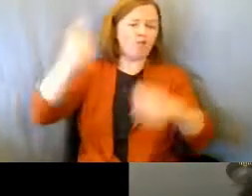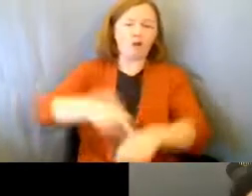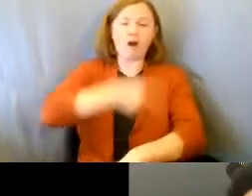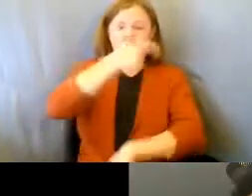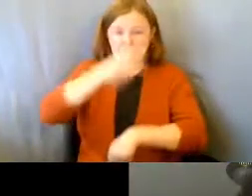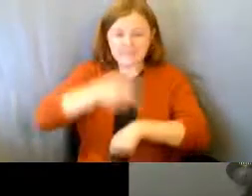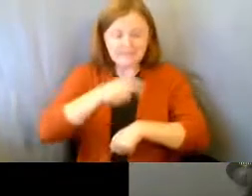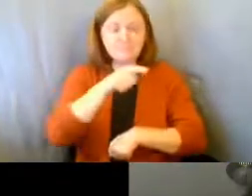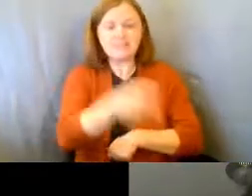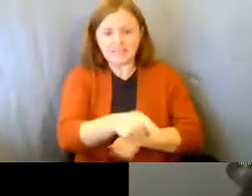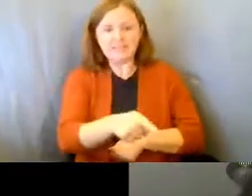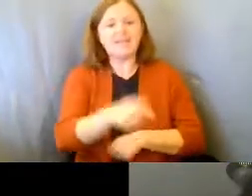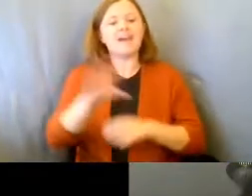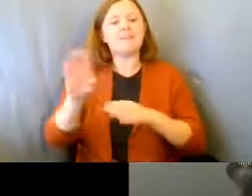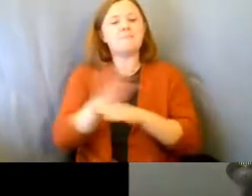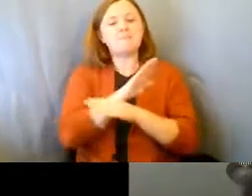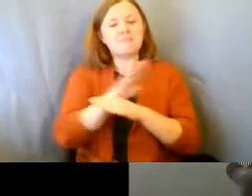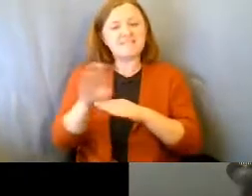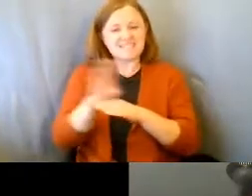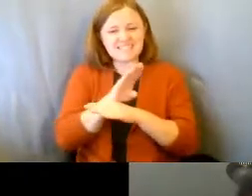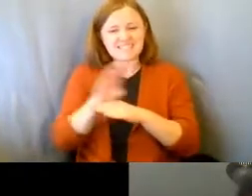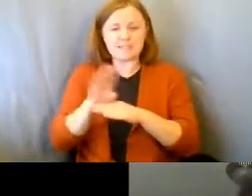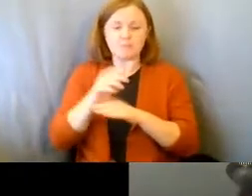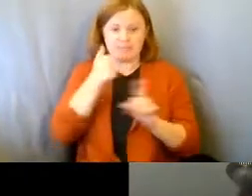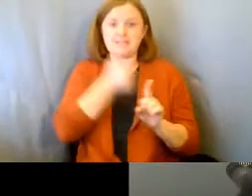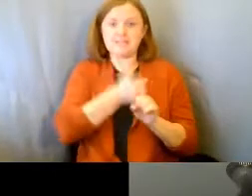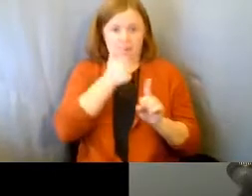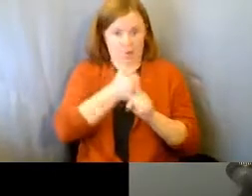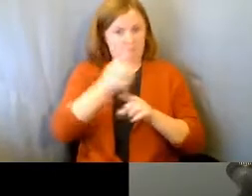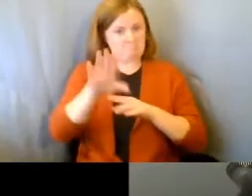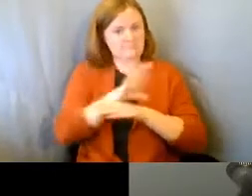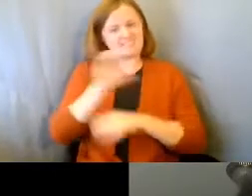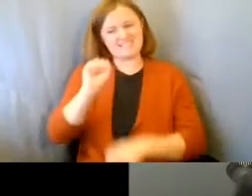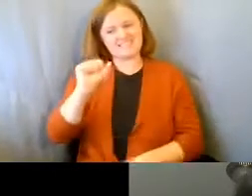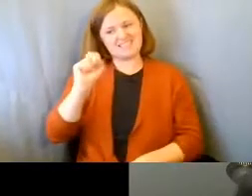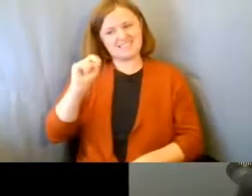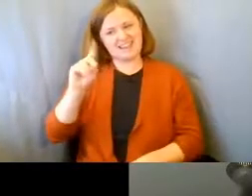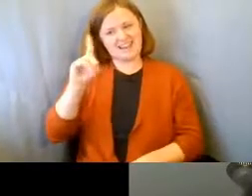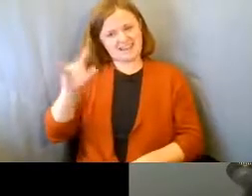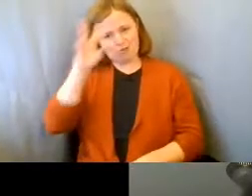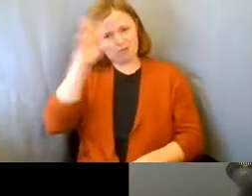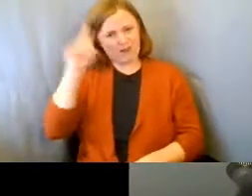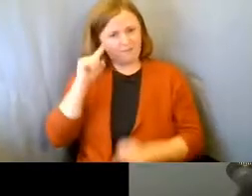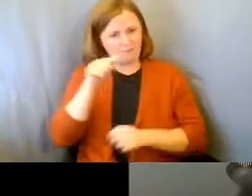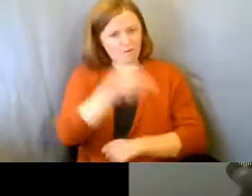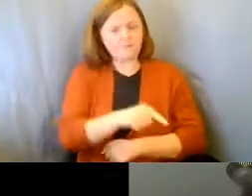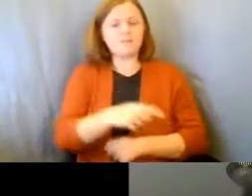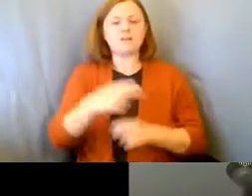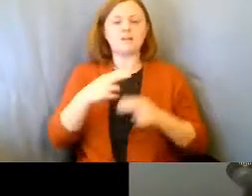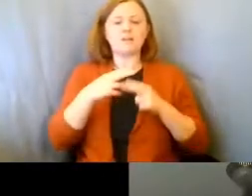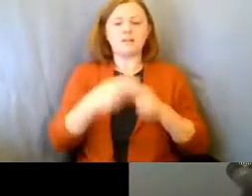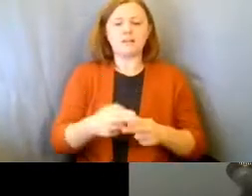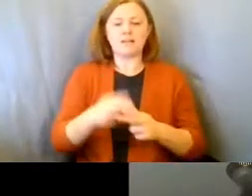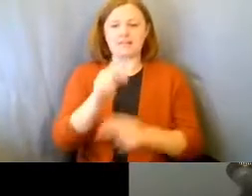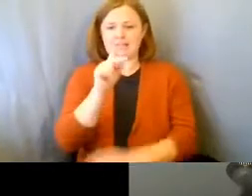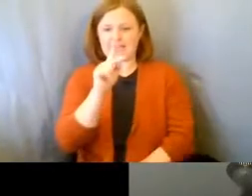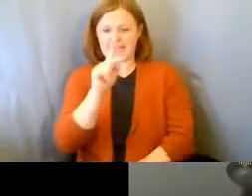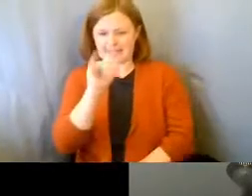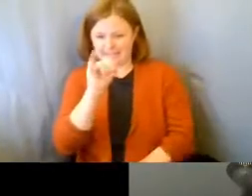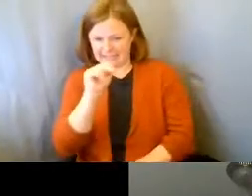he did a business. It was actually his own business that Sandy created for him. And it was called Kin Can.